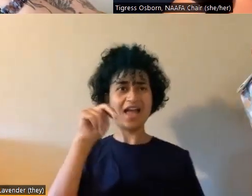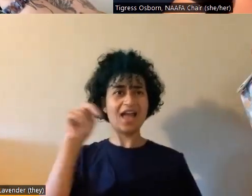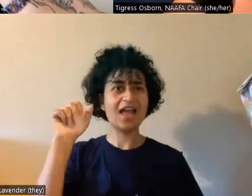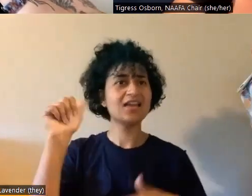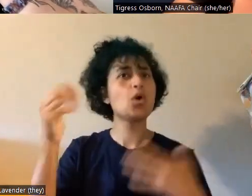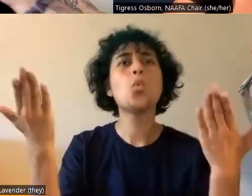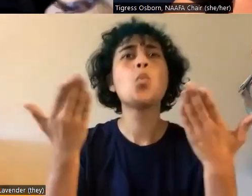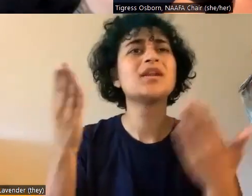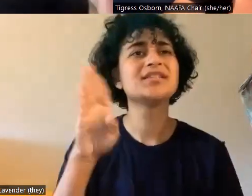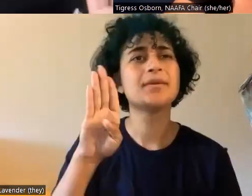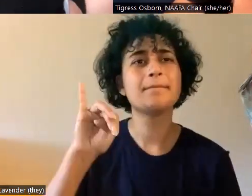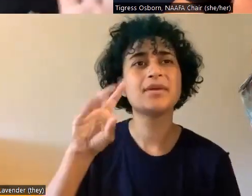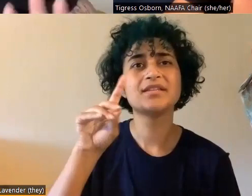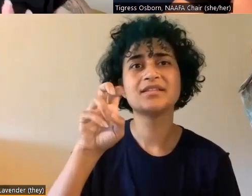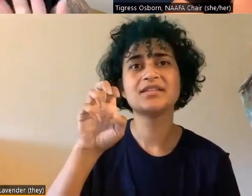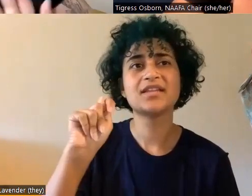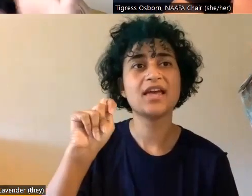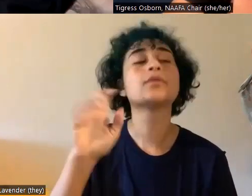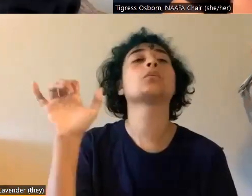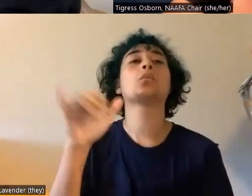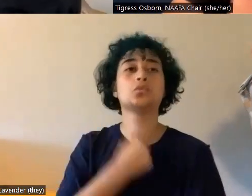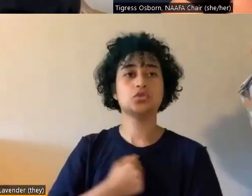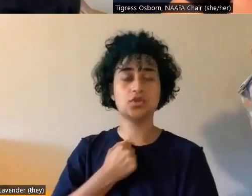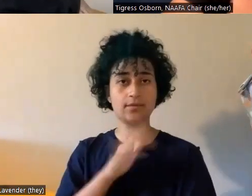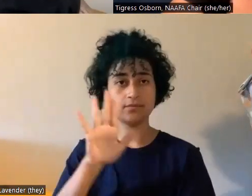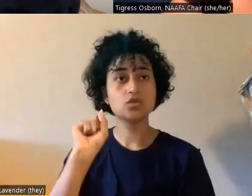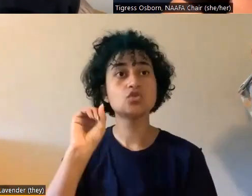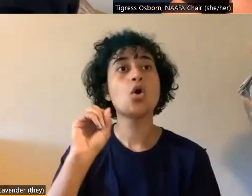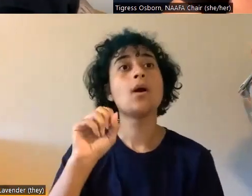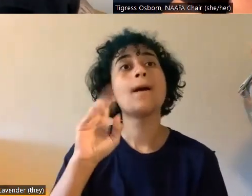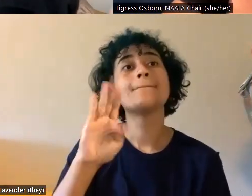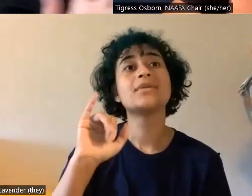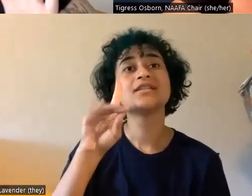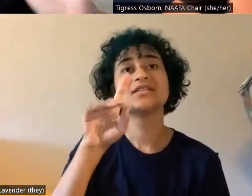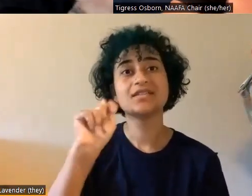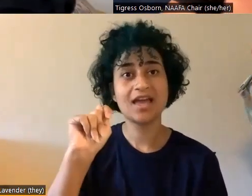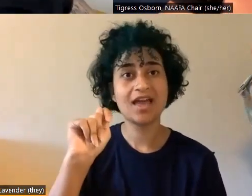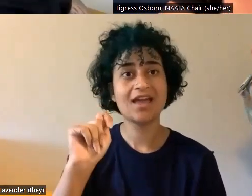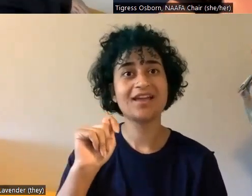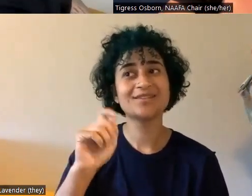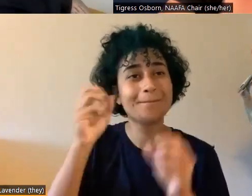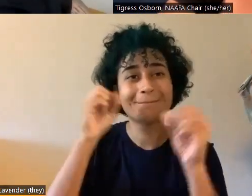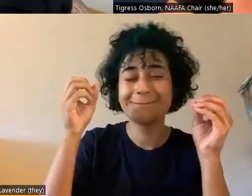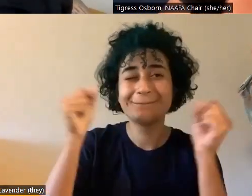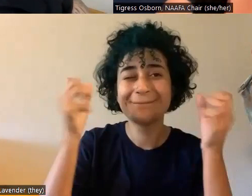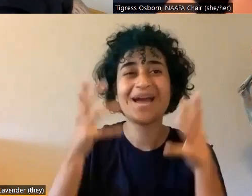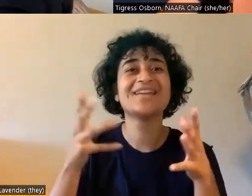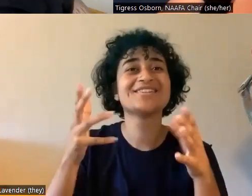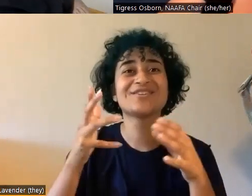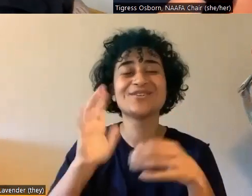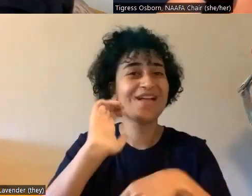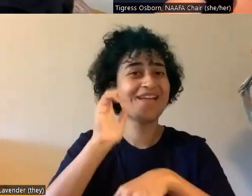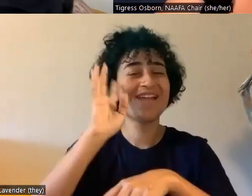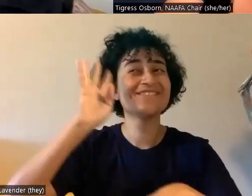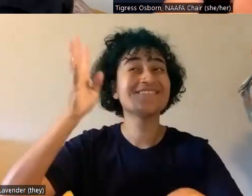everybody knows what that is. Oh, sorry. My bad. Okay. So a bidet is a magical invention created